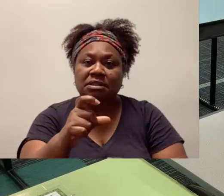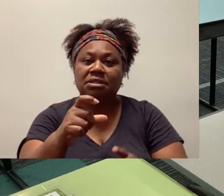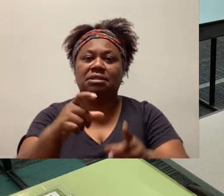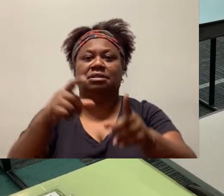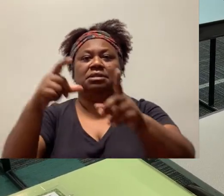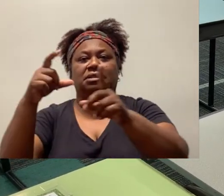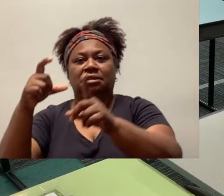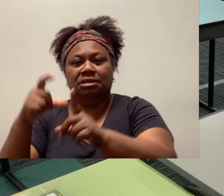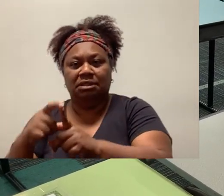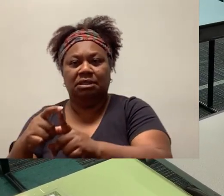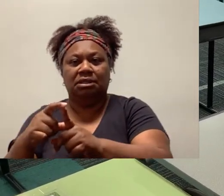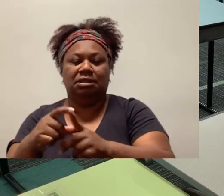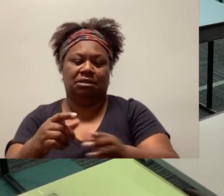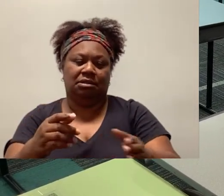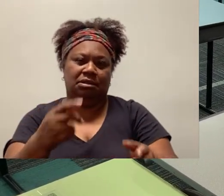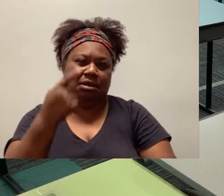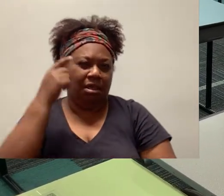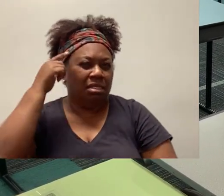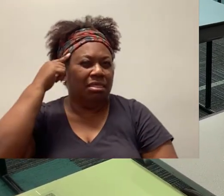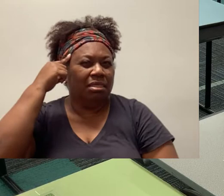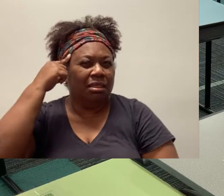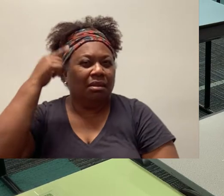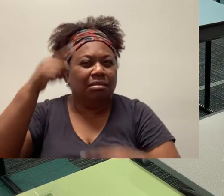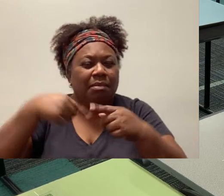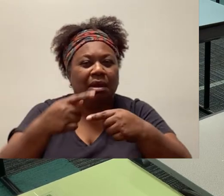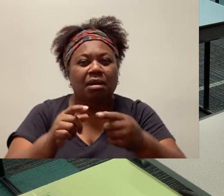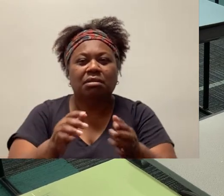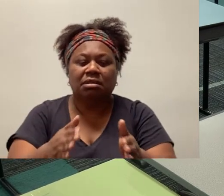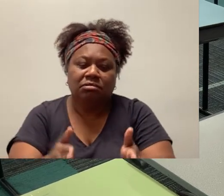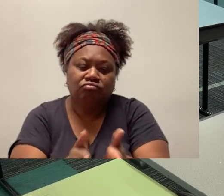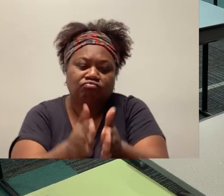really going to think about what is the shape you're going to make.